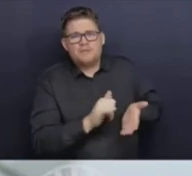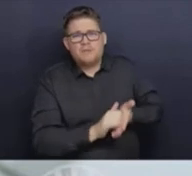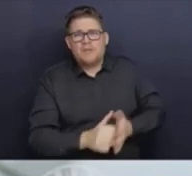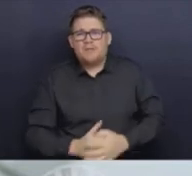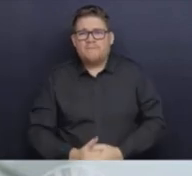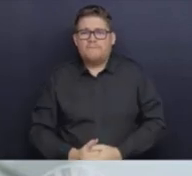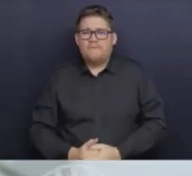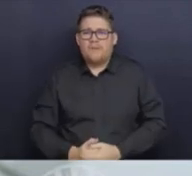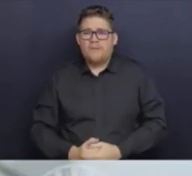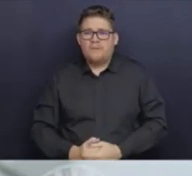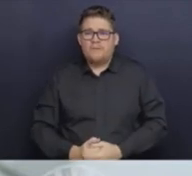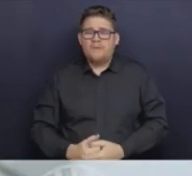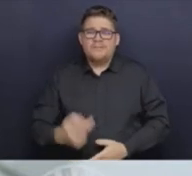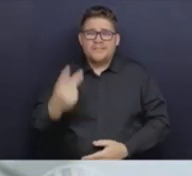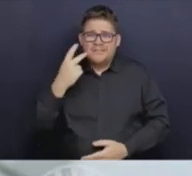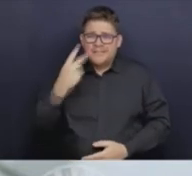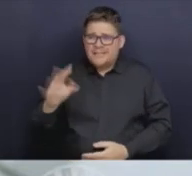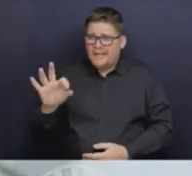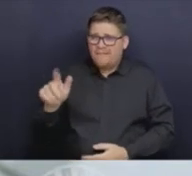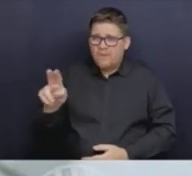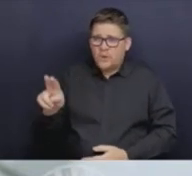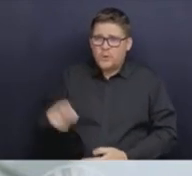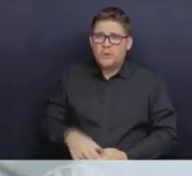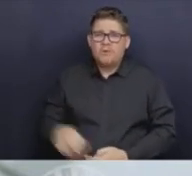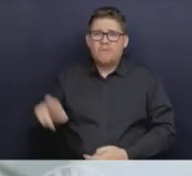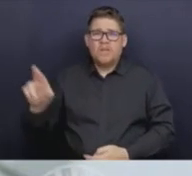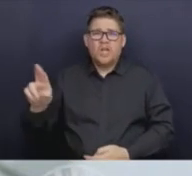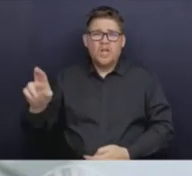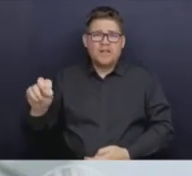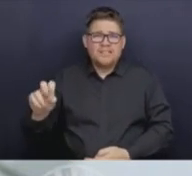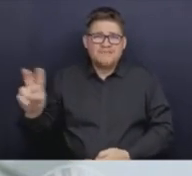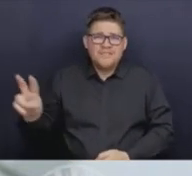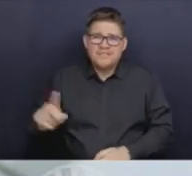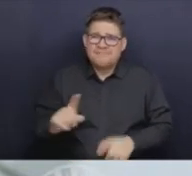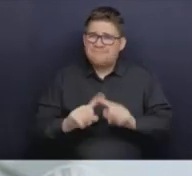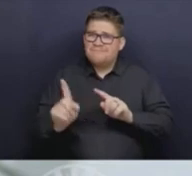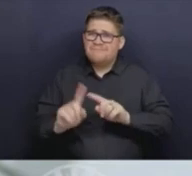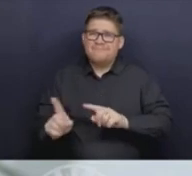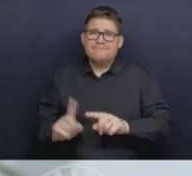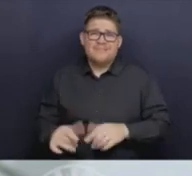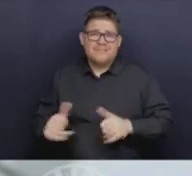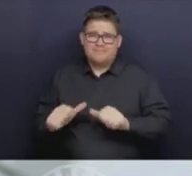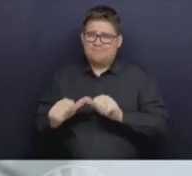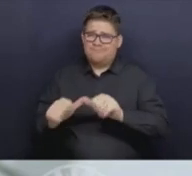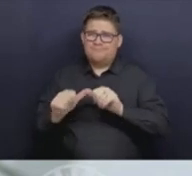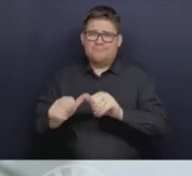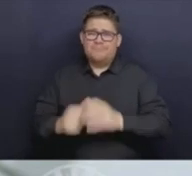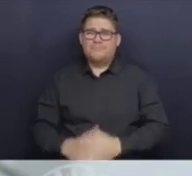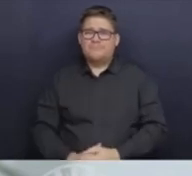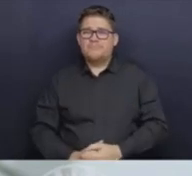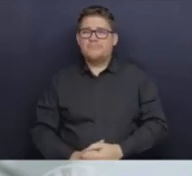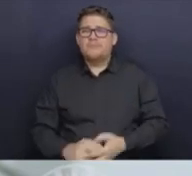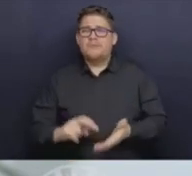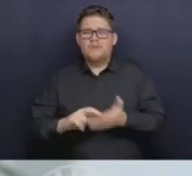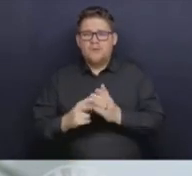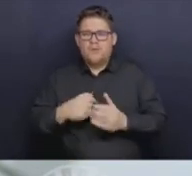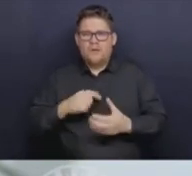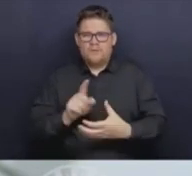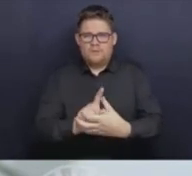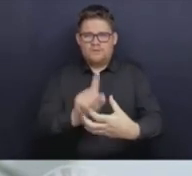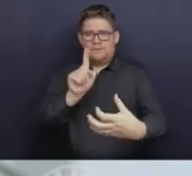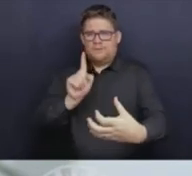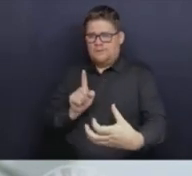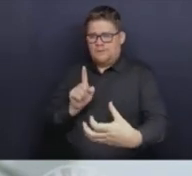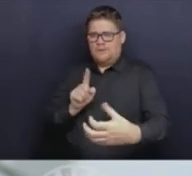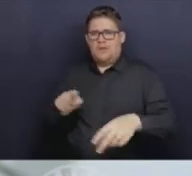influenza. We see that with RSV as well. So we need to put it in the context that we are in now where we have this very high